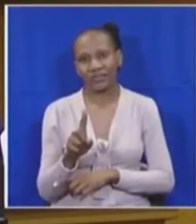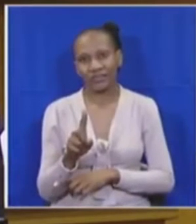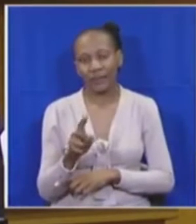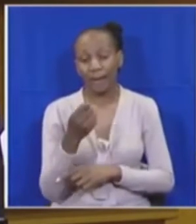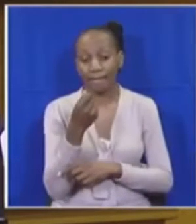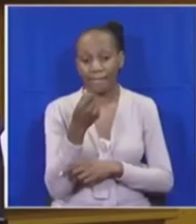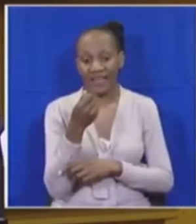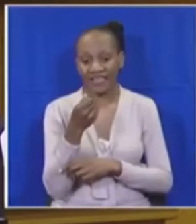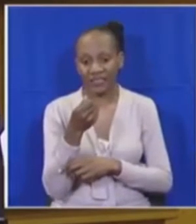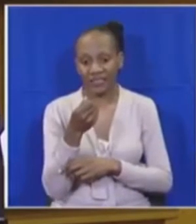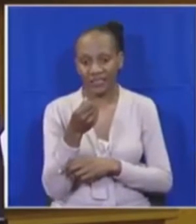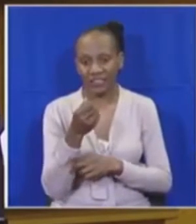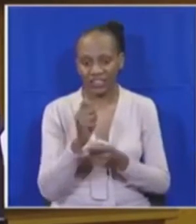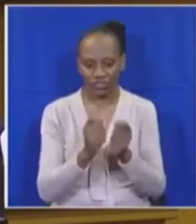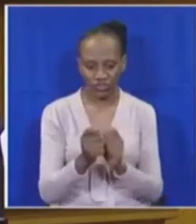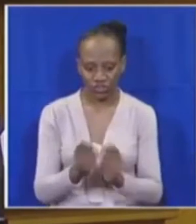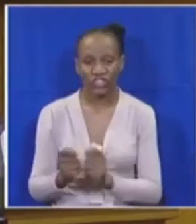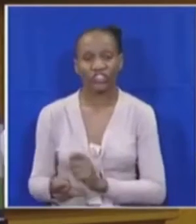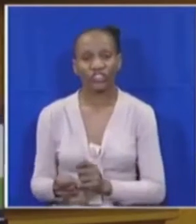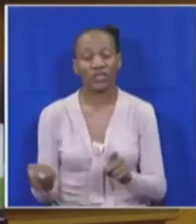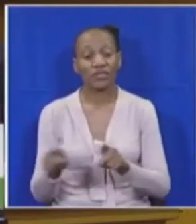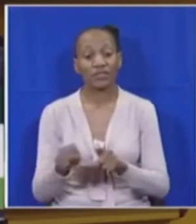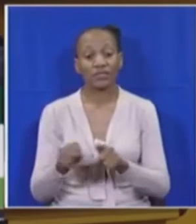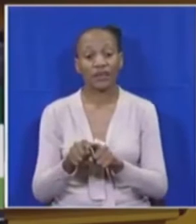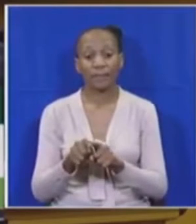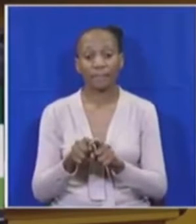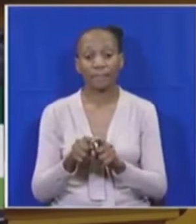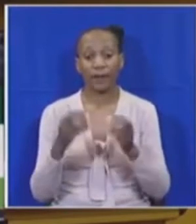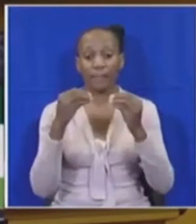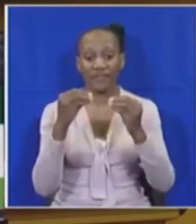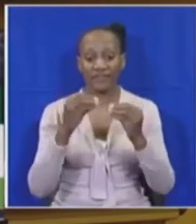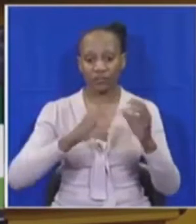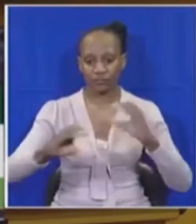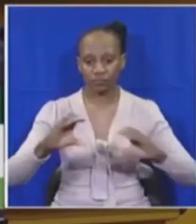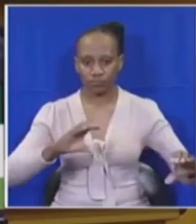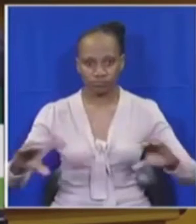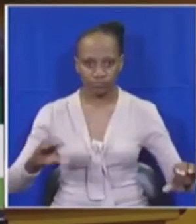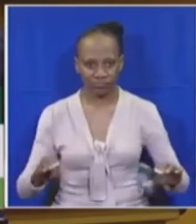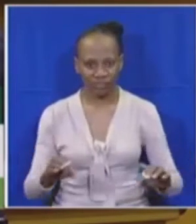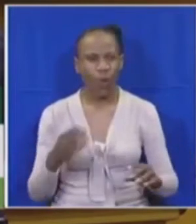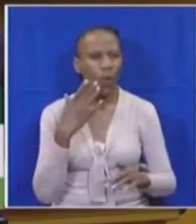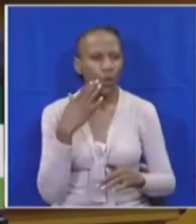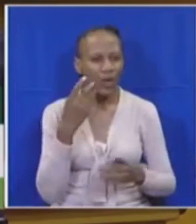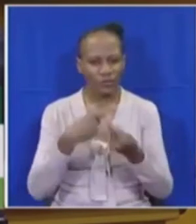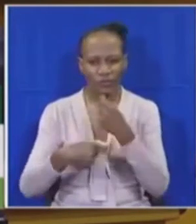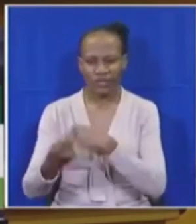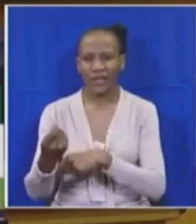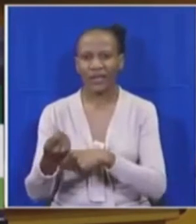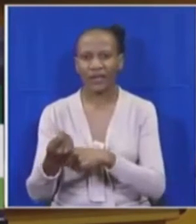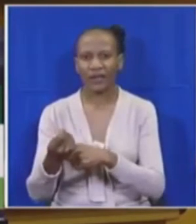and market allocation in the trading of foreign currency